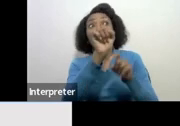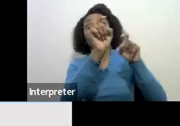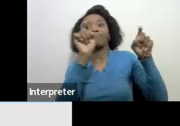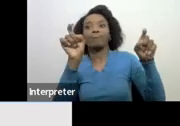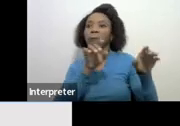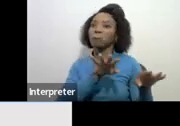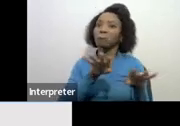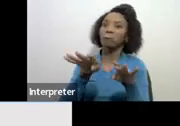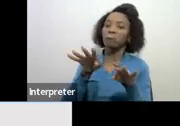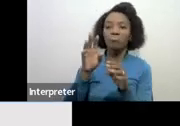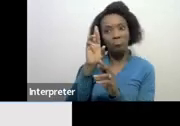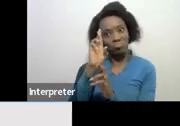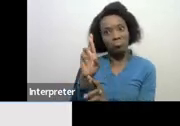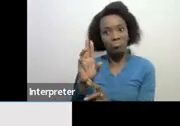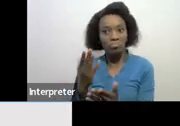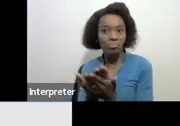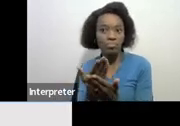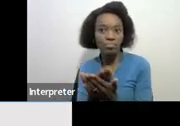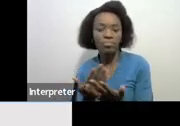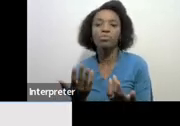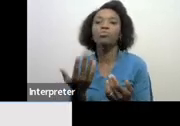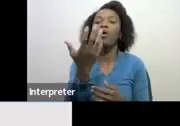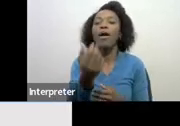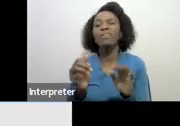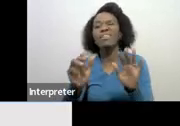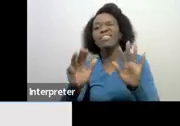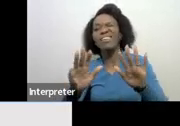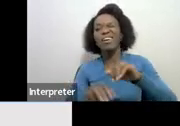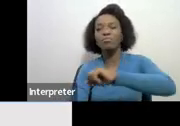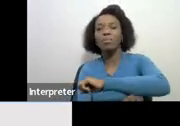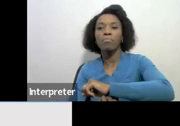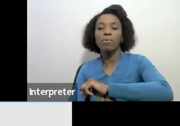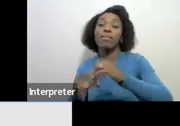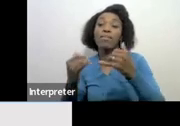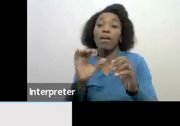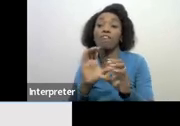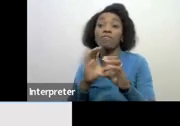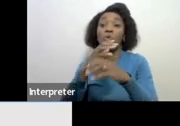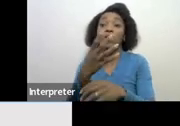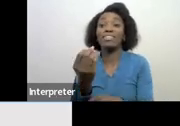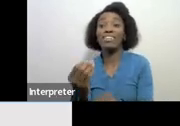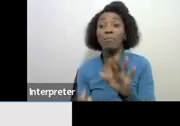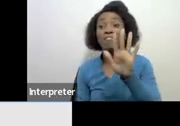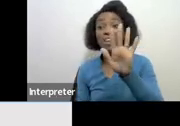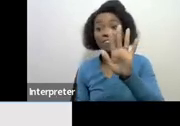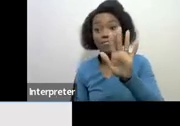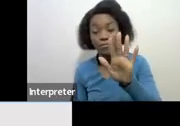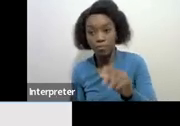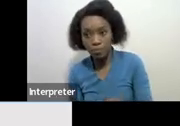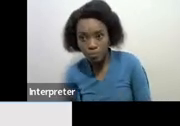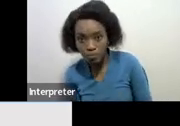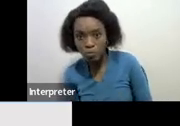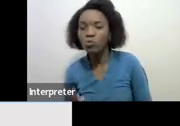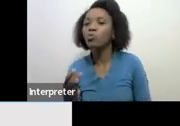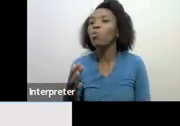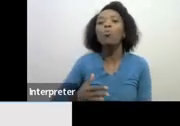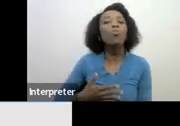of nine relevant to this presentation first and foremost we want to make it easy and